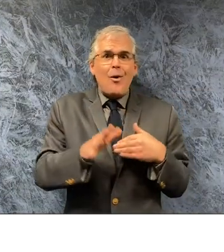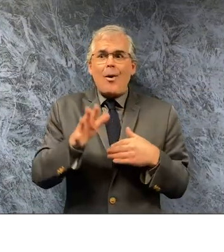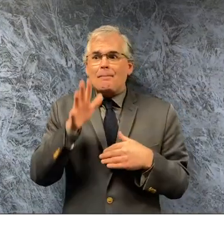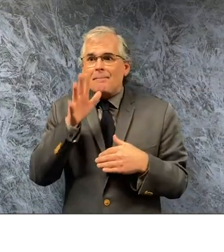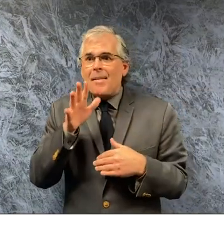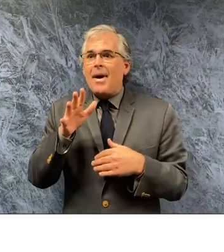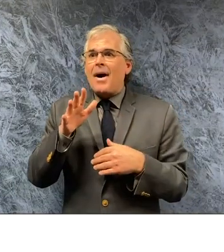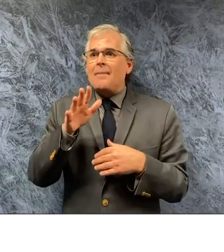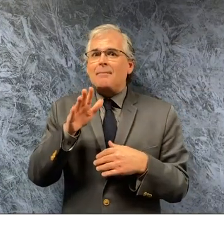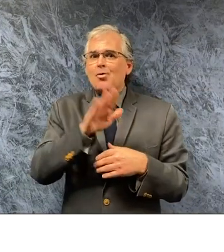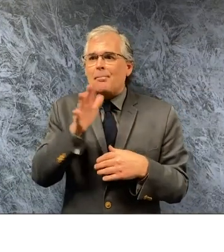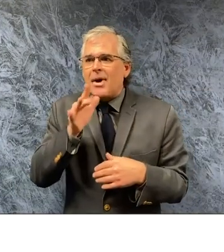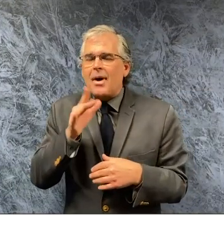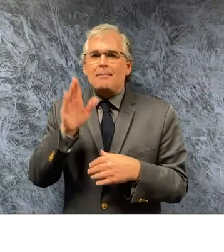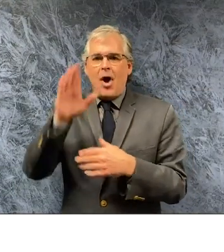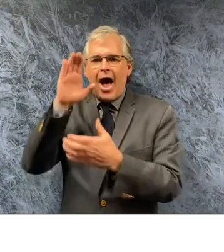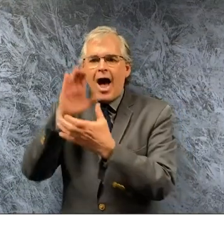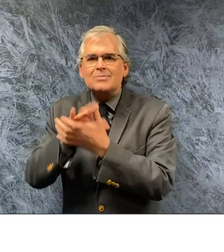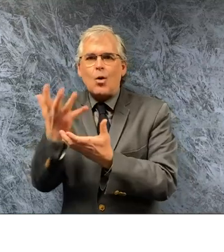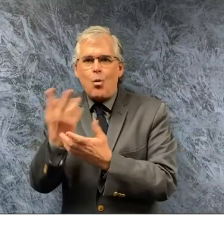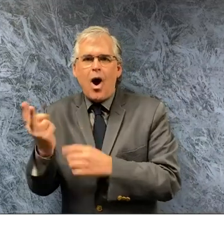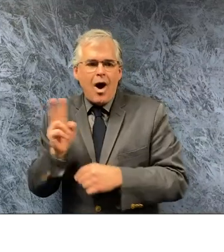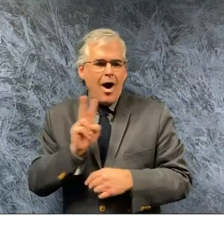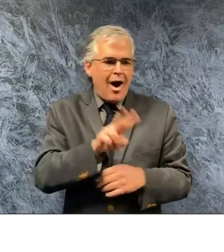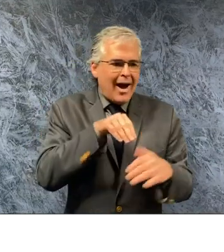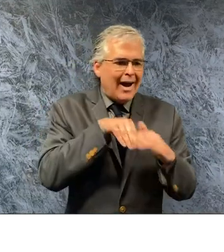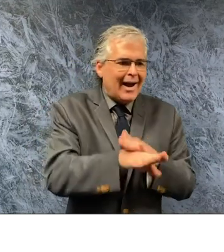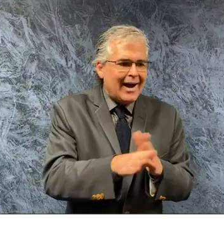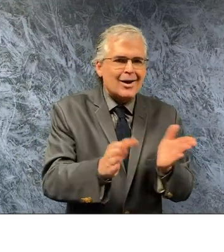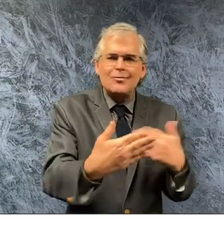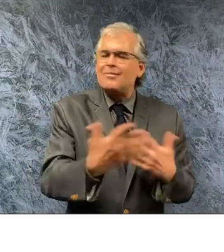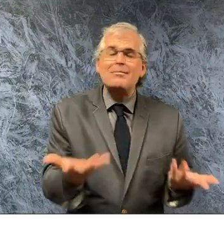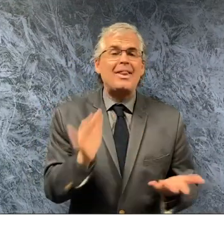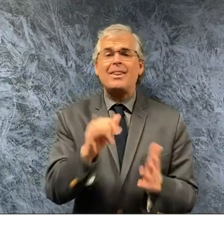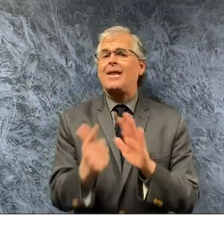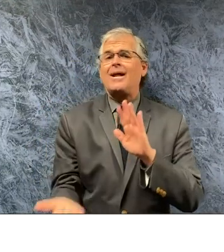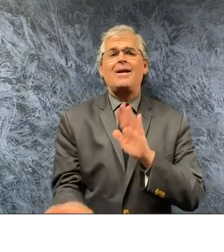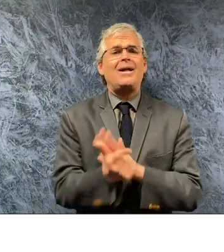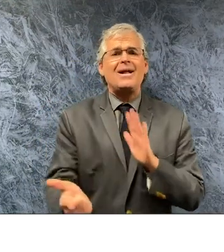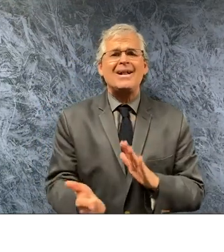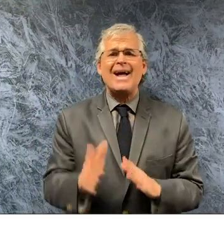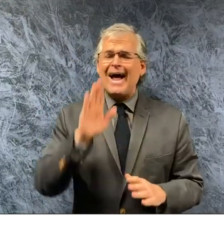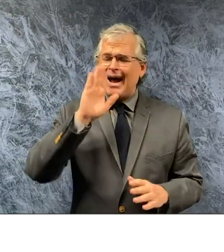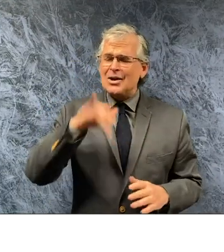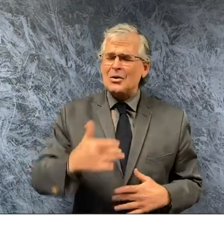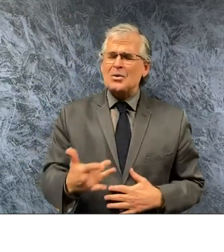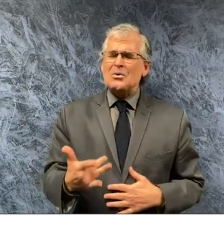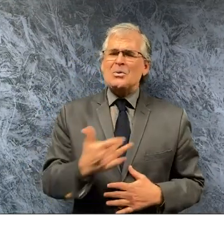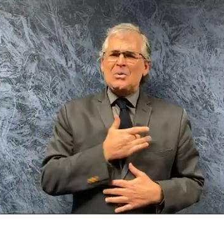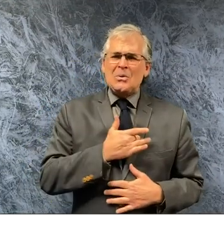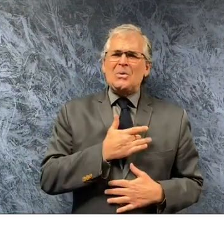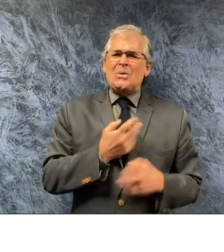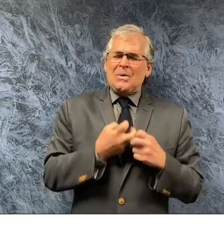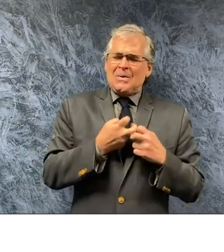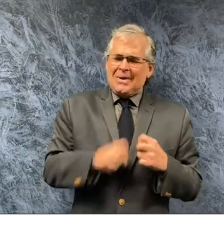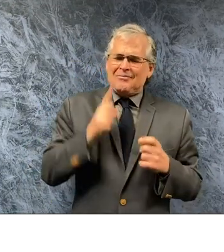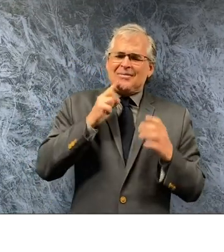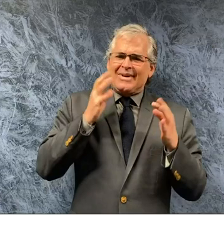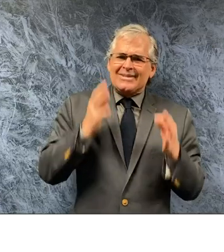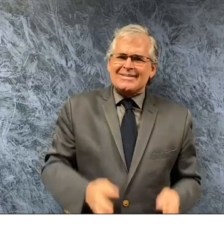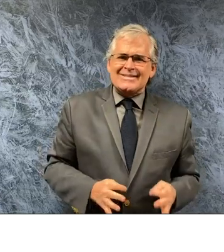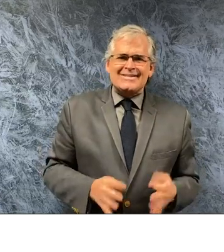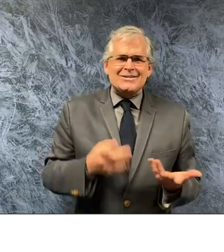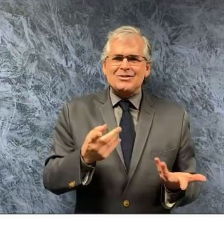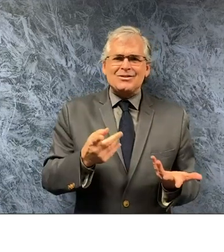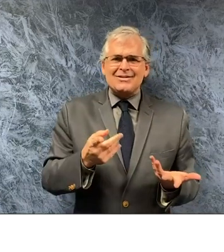there's nothing i can do i mean these are heart wrenching decisions and sacrifices that people have to make that people can't go